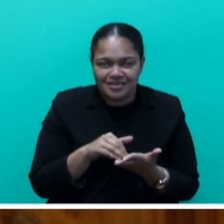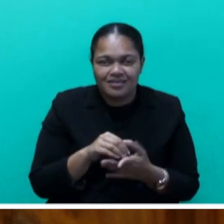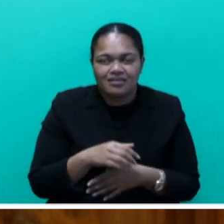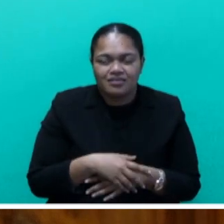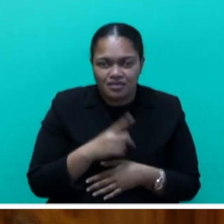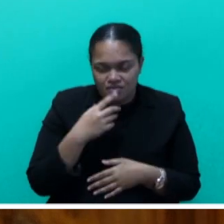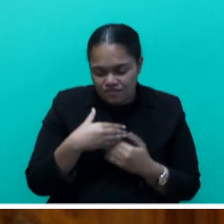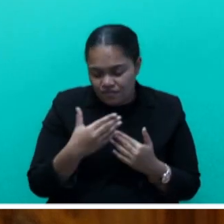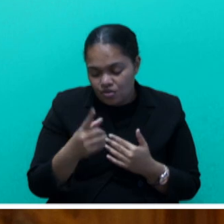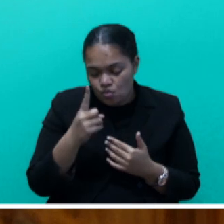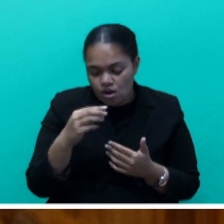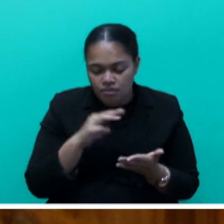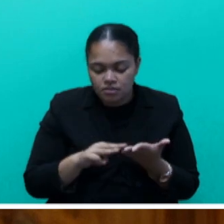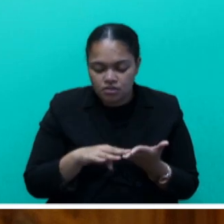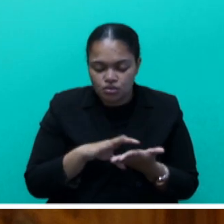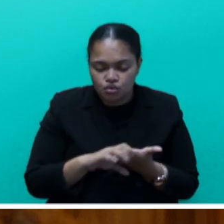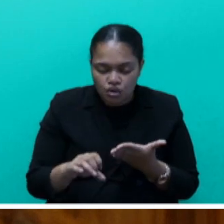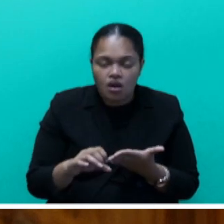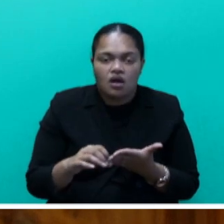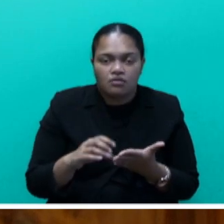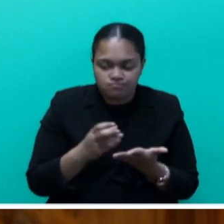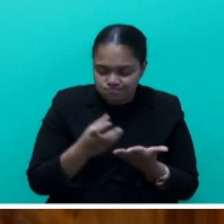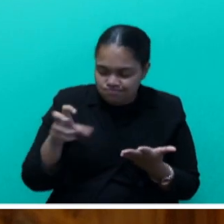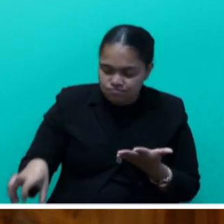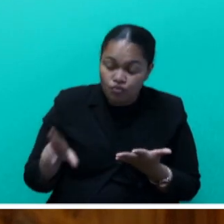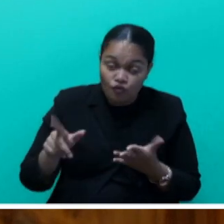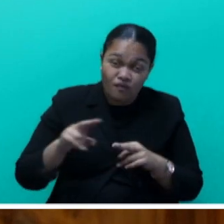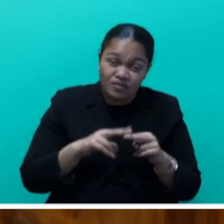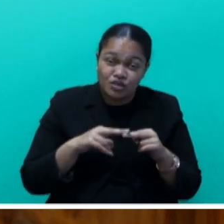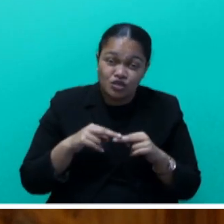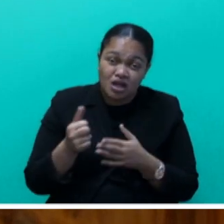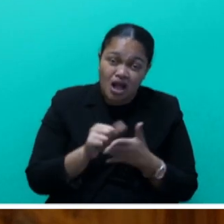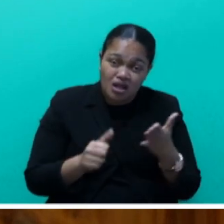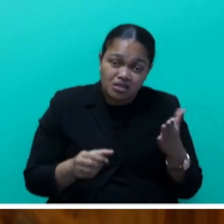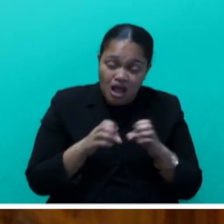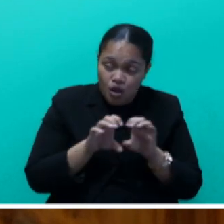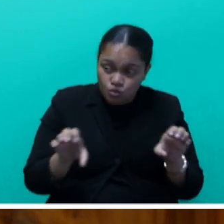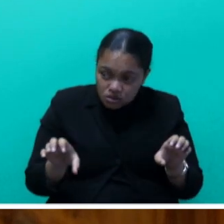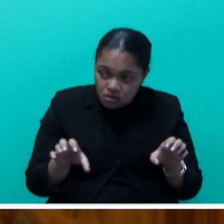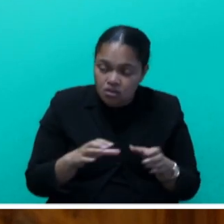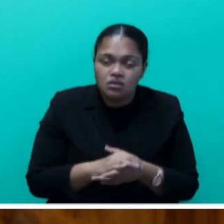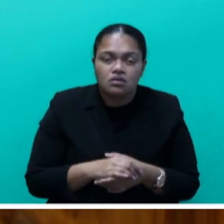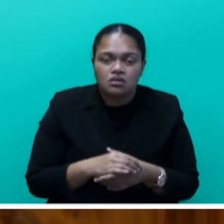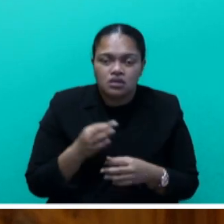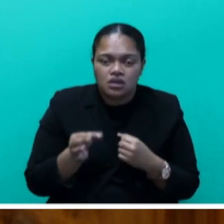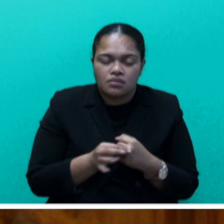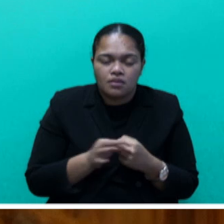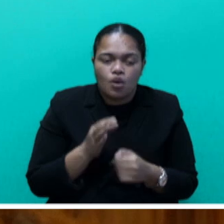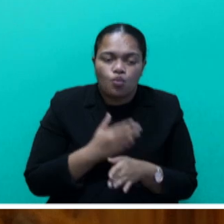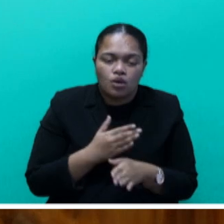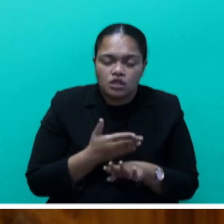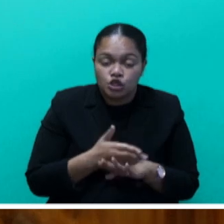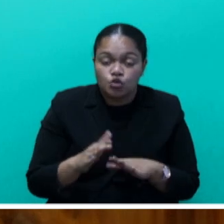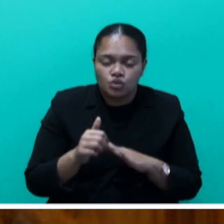$1 million has been set aside for the Fiji Arts Council to begin repair work for a newly established